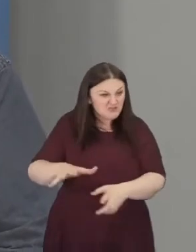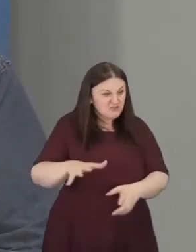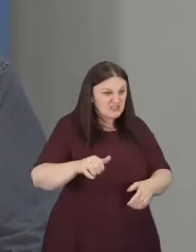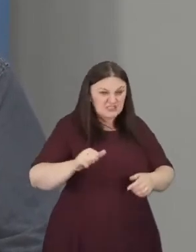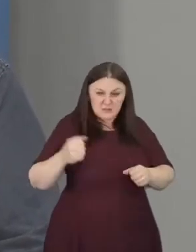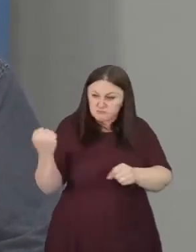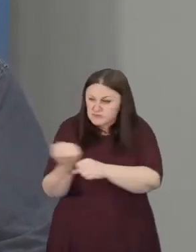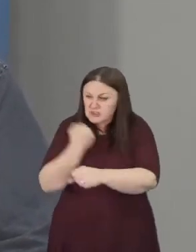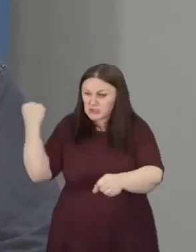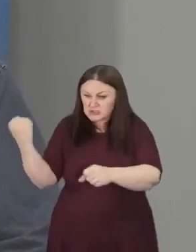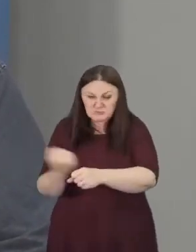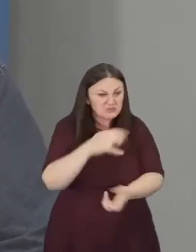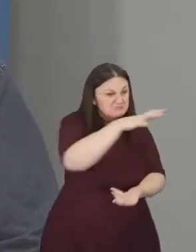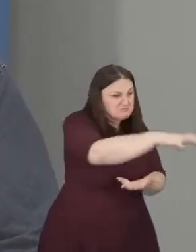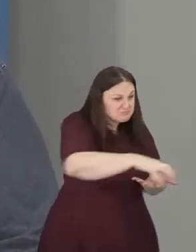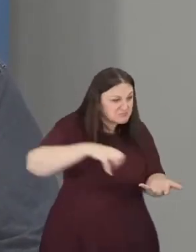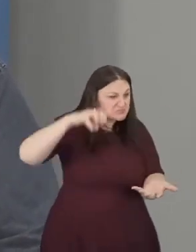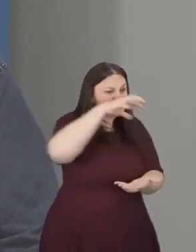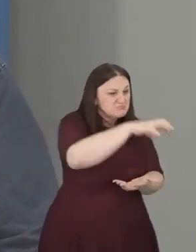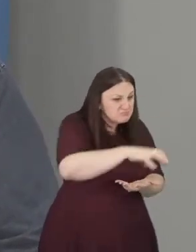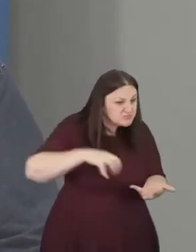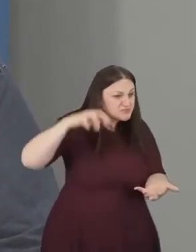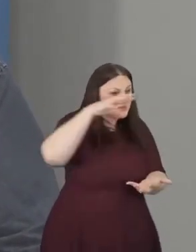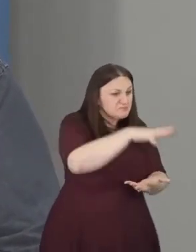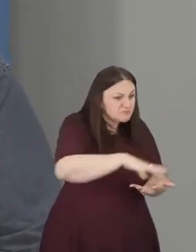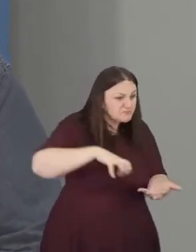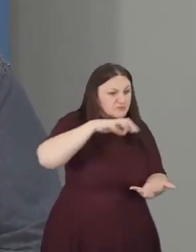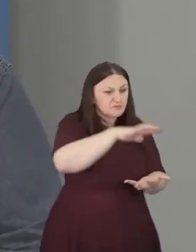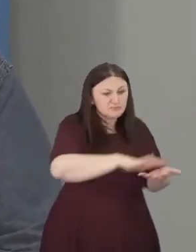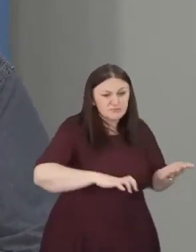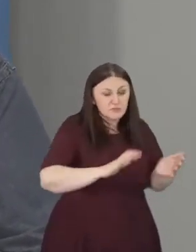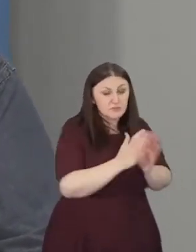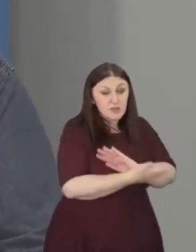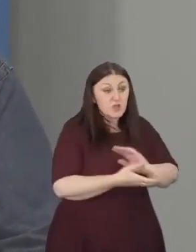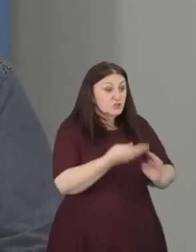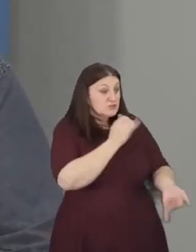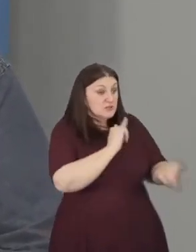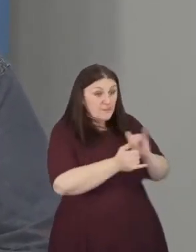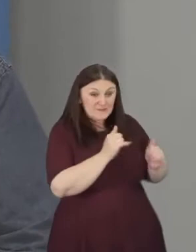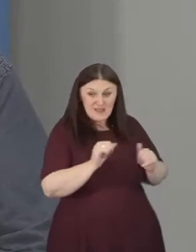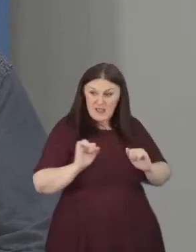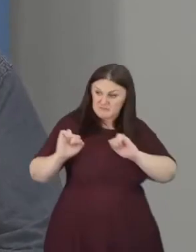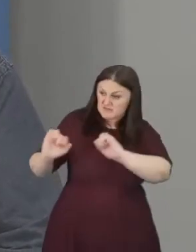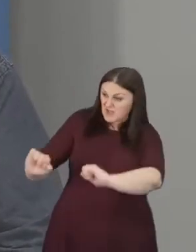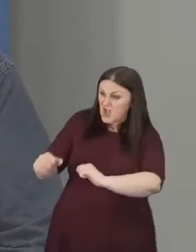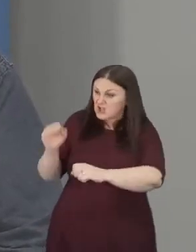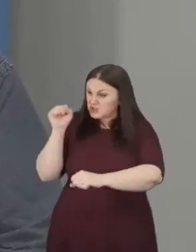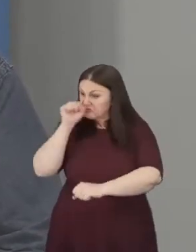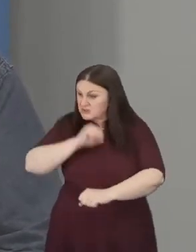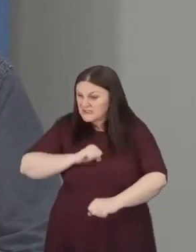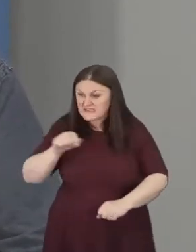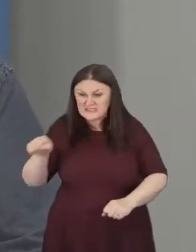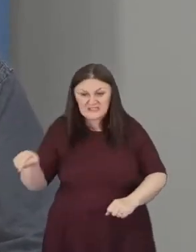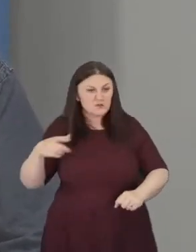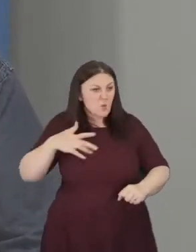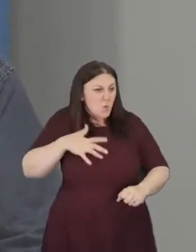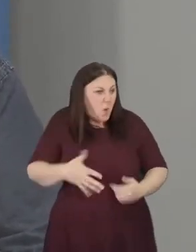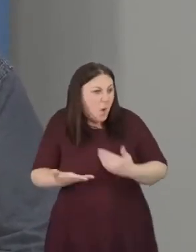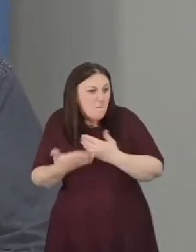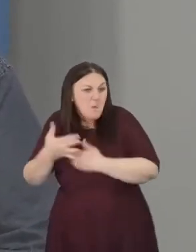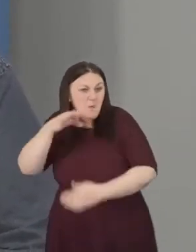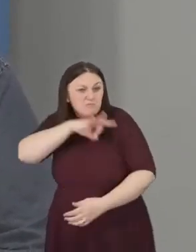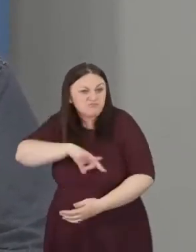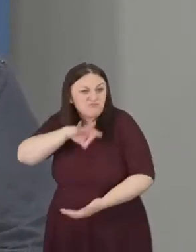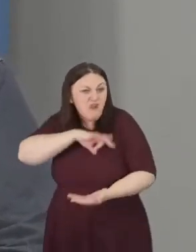benefit from in reality. In some context, it's a result of greed and a desire for greater profit